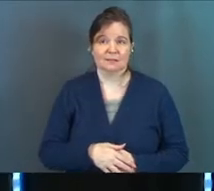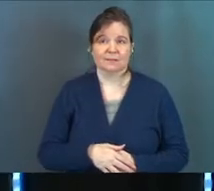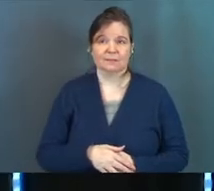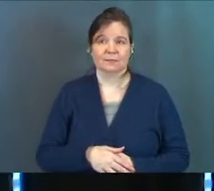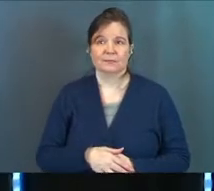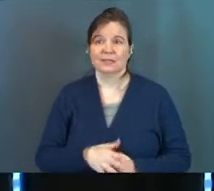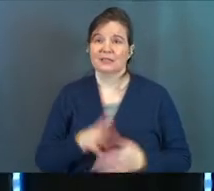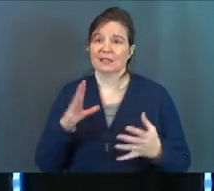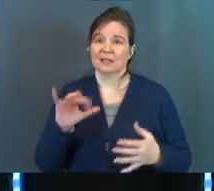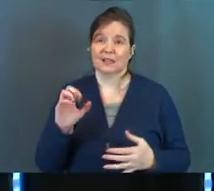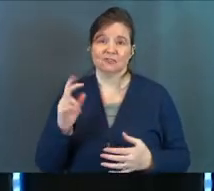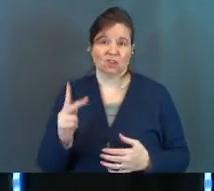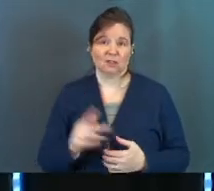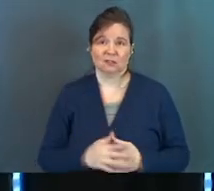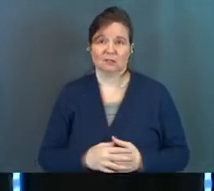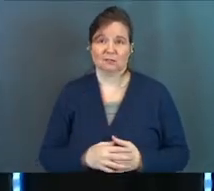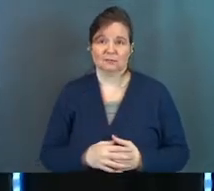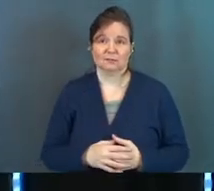That's a whole lot of junk.